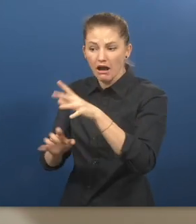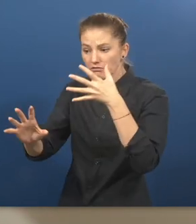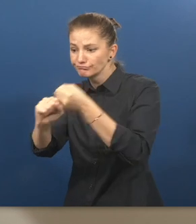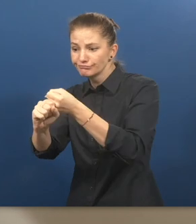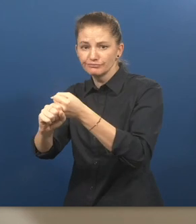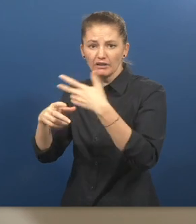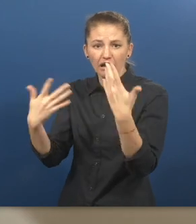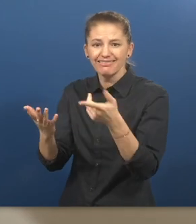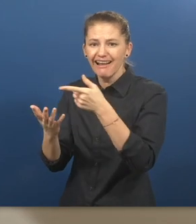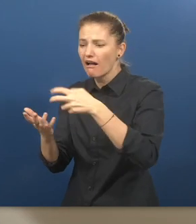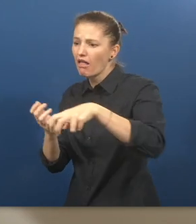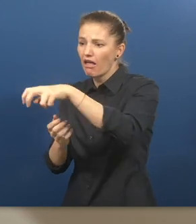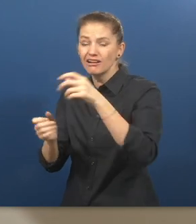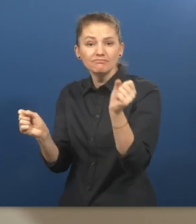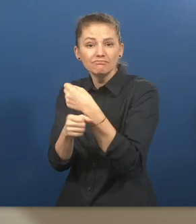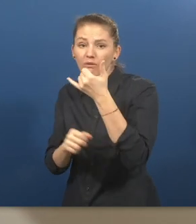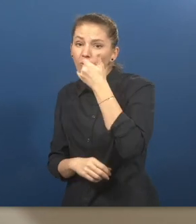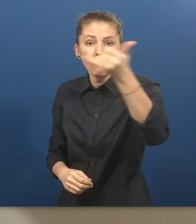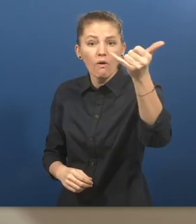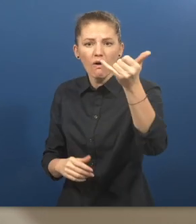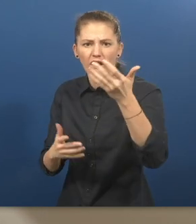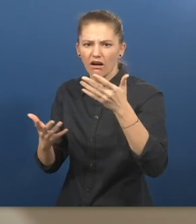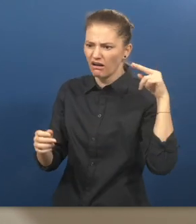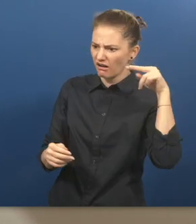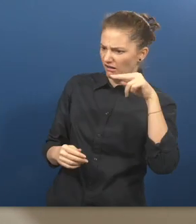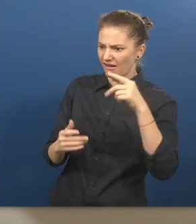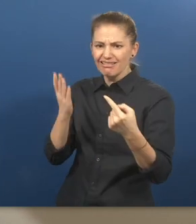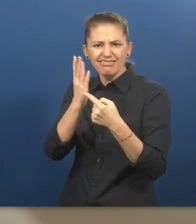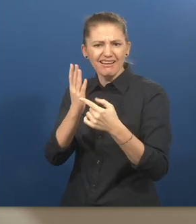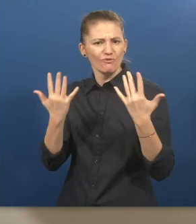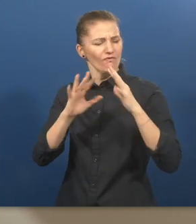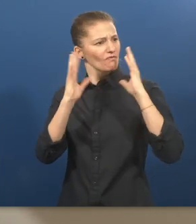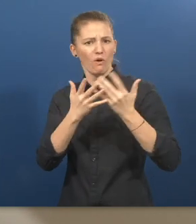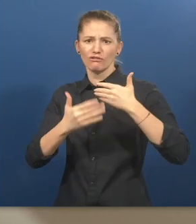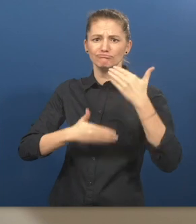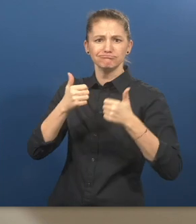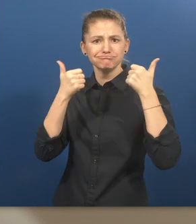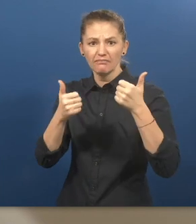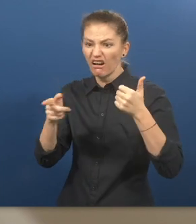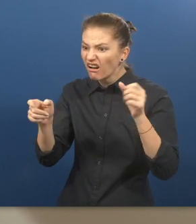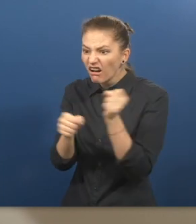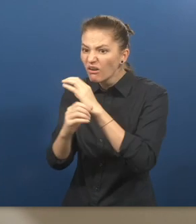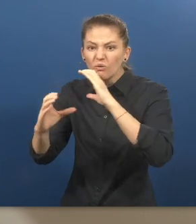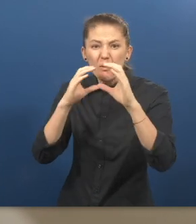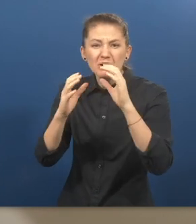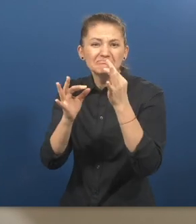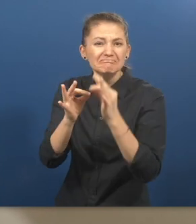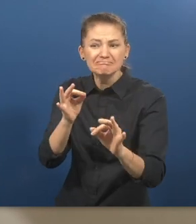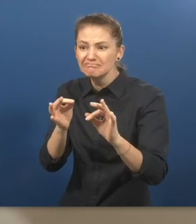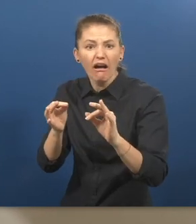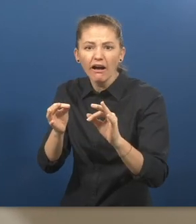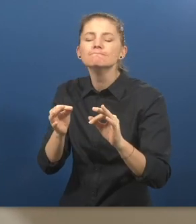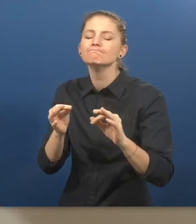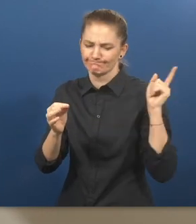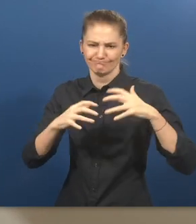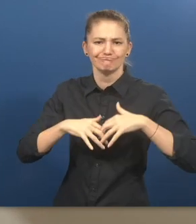call for help. The idea that in a world of technology, a deaf person can't utilize a basic communication tool, led PDEUS to